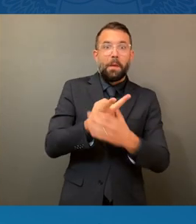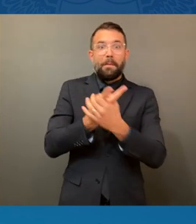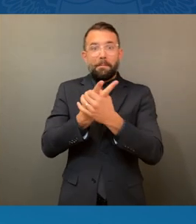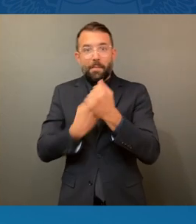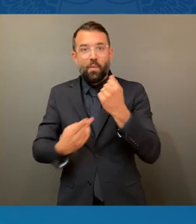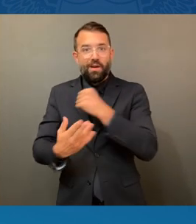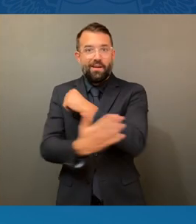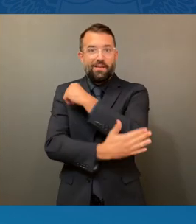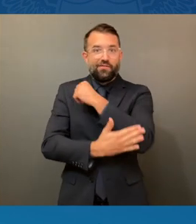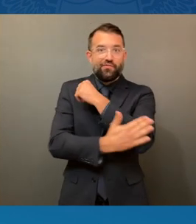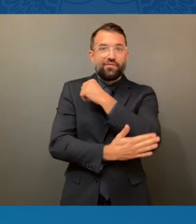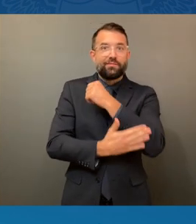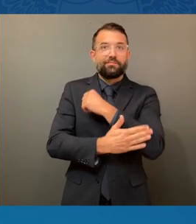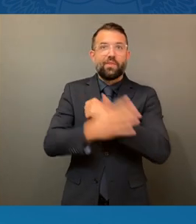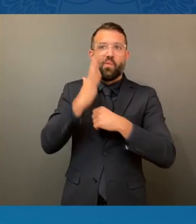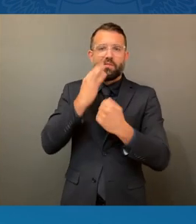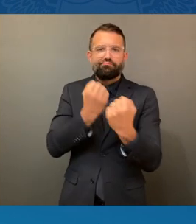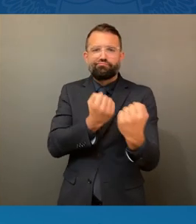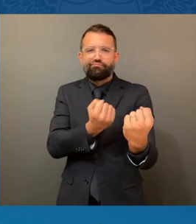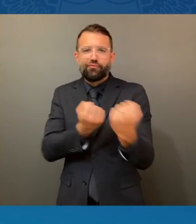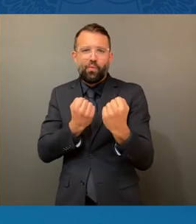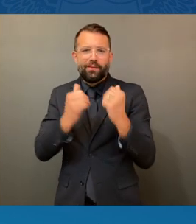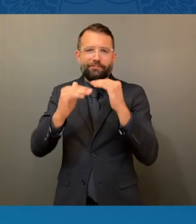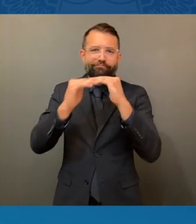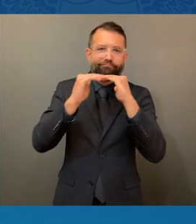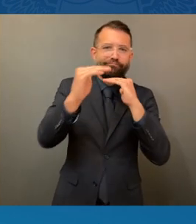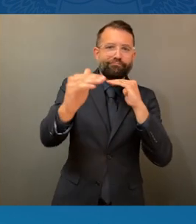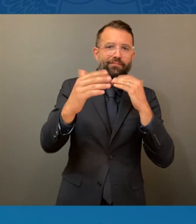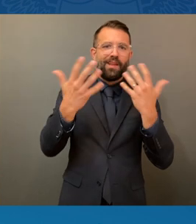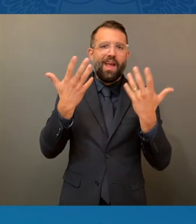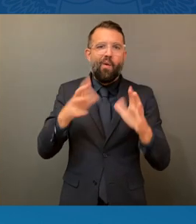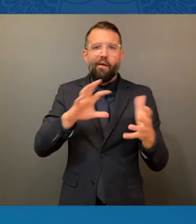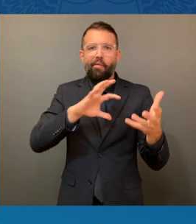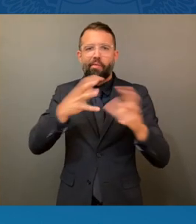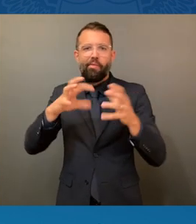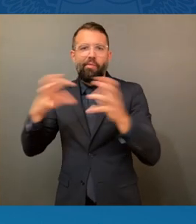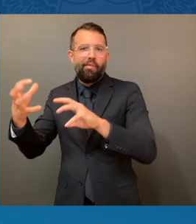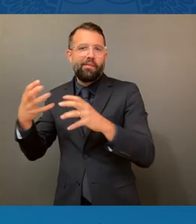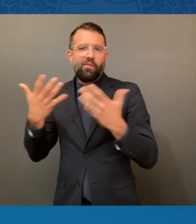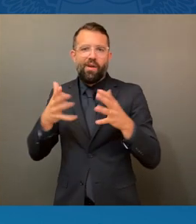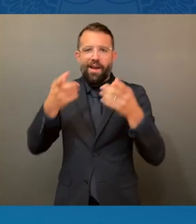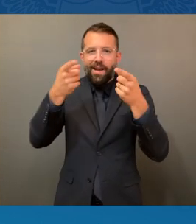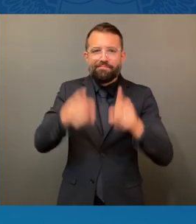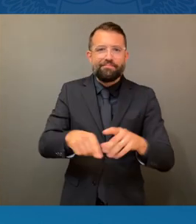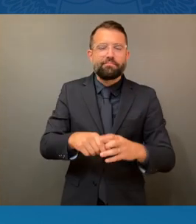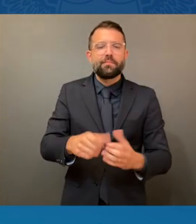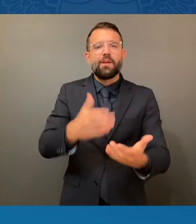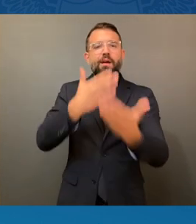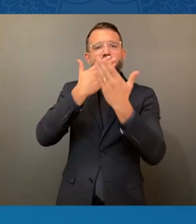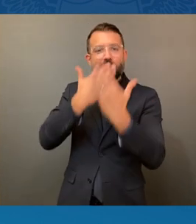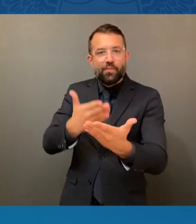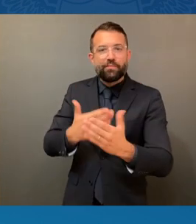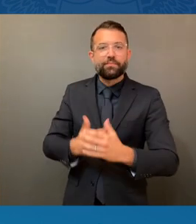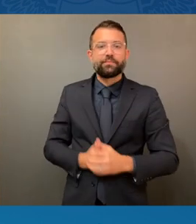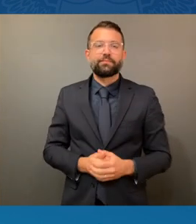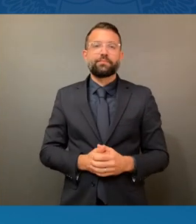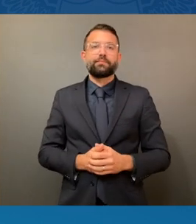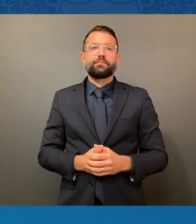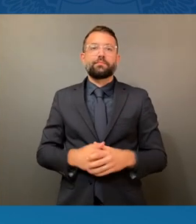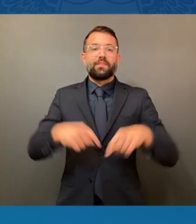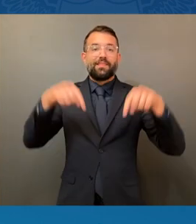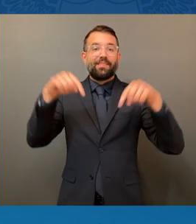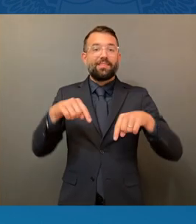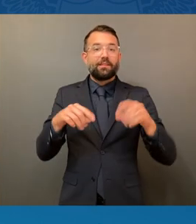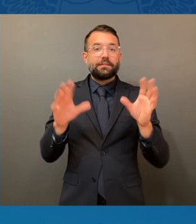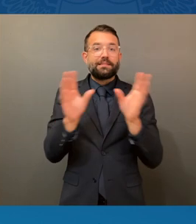prevent disruptions in the future. So, again, I thank you all. This convening highlights and is symbolic